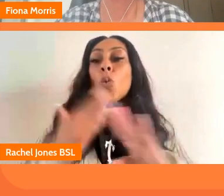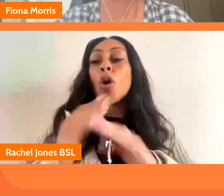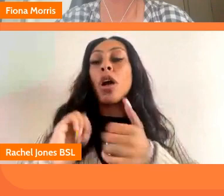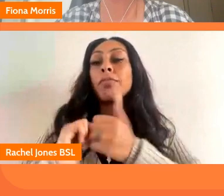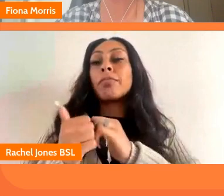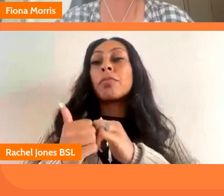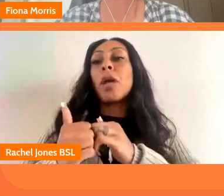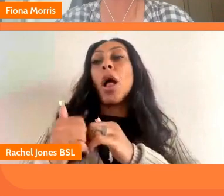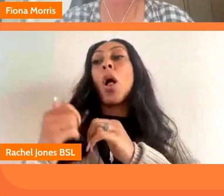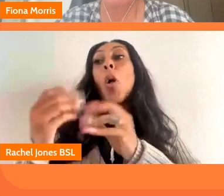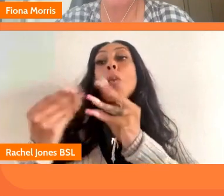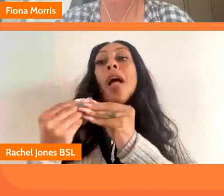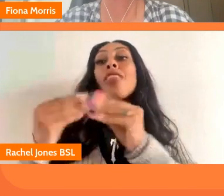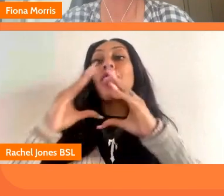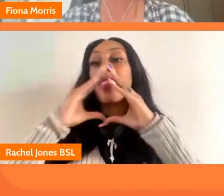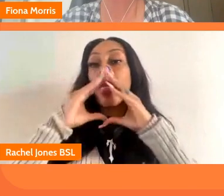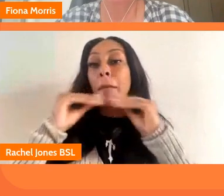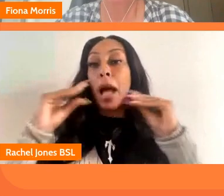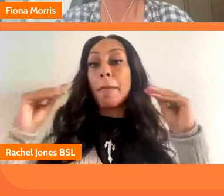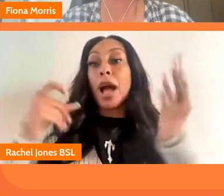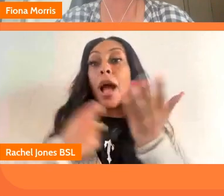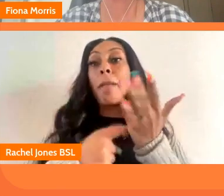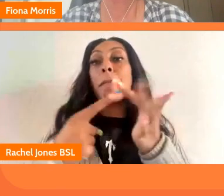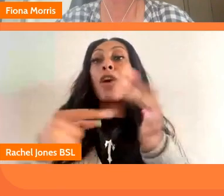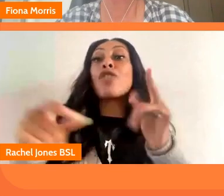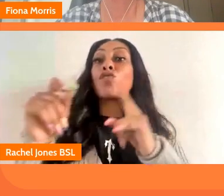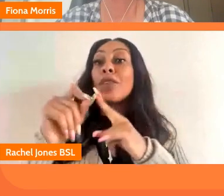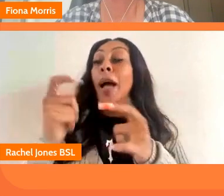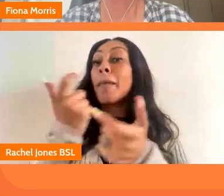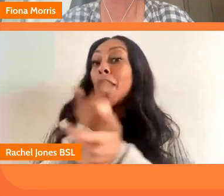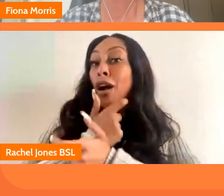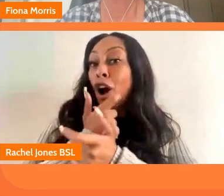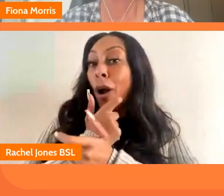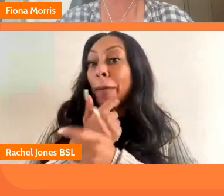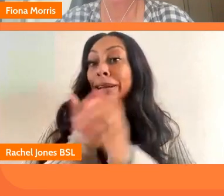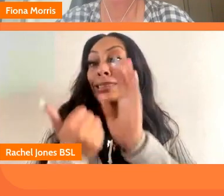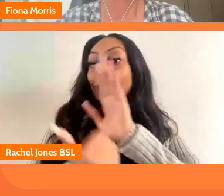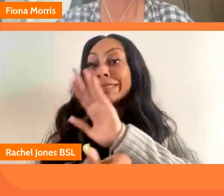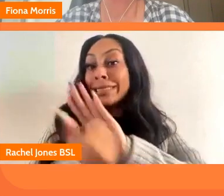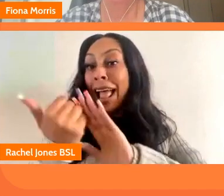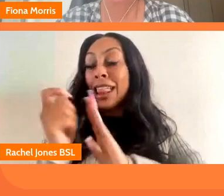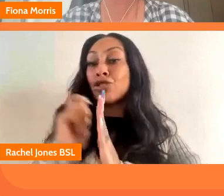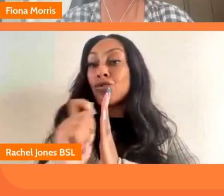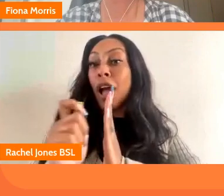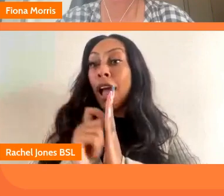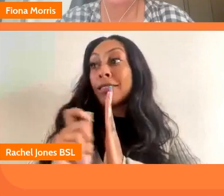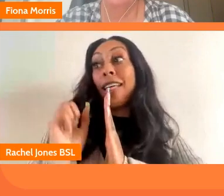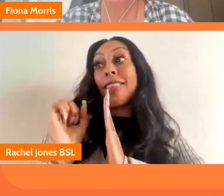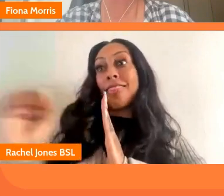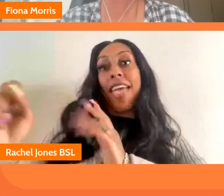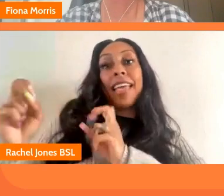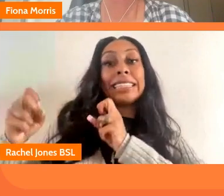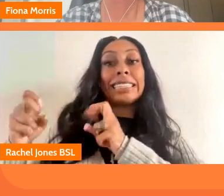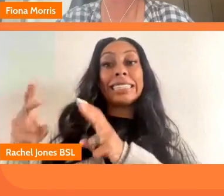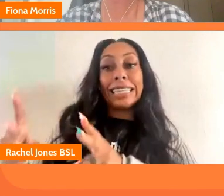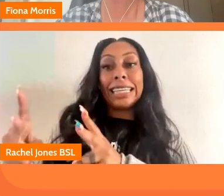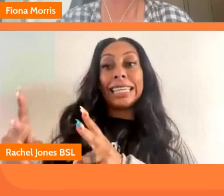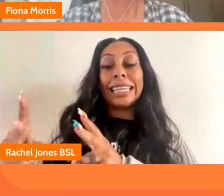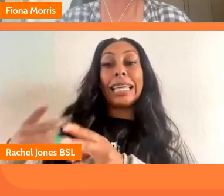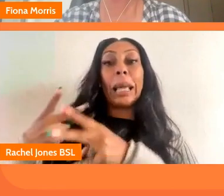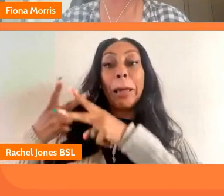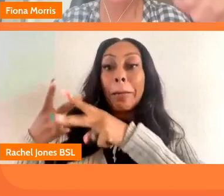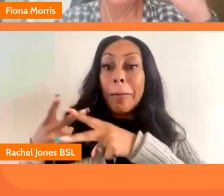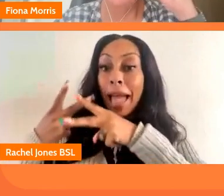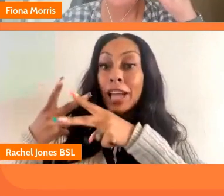rep again this is for comedy talent comedy writing talent so they run a scheme where again there's mentoring and